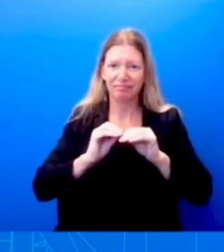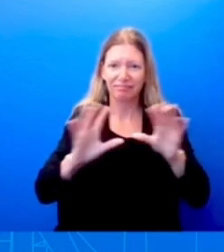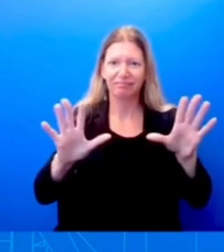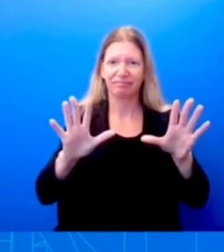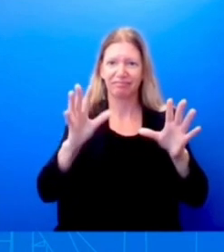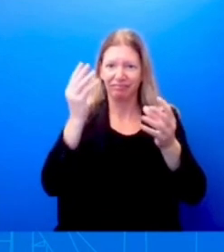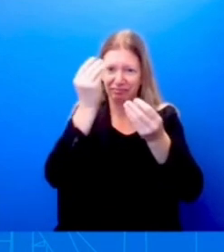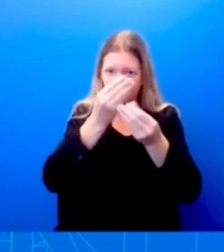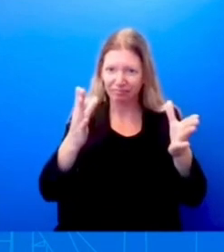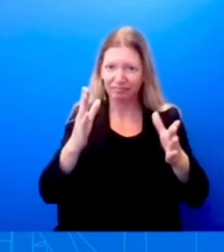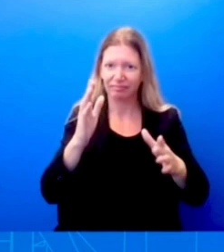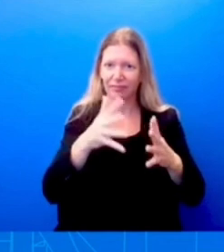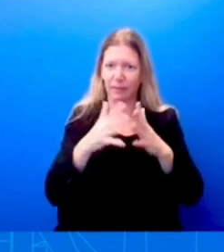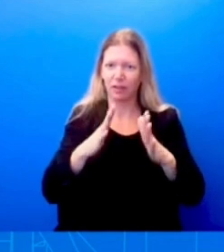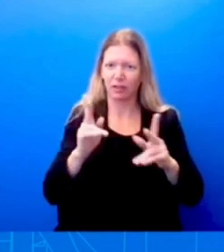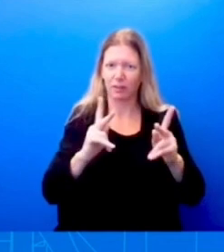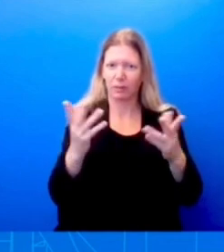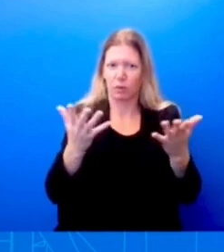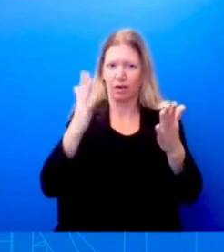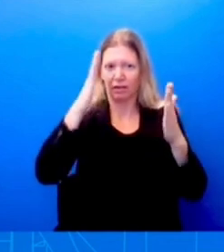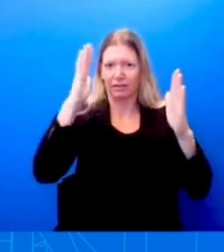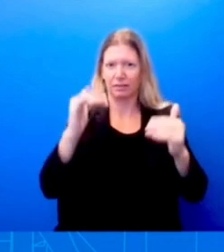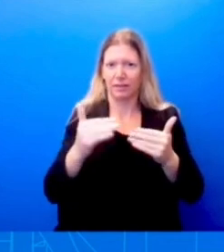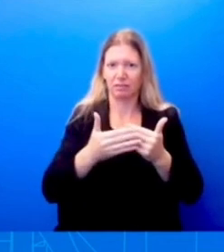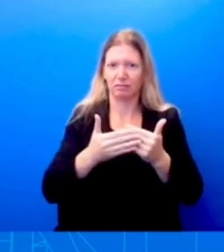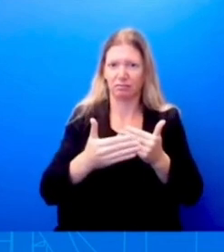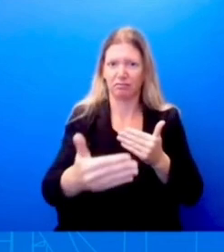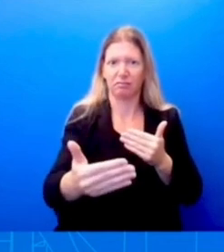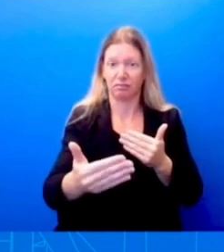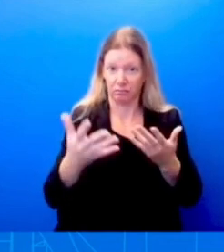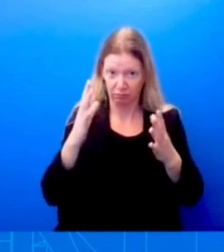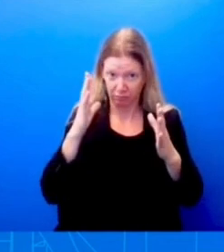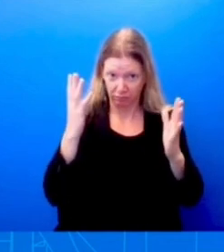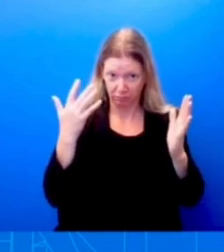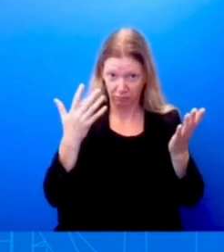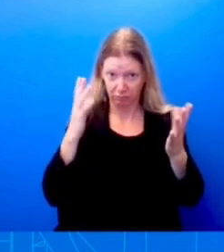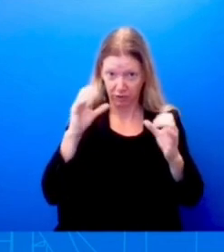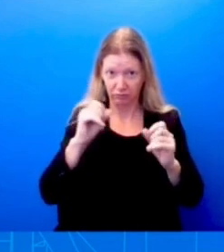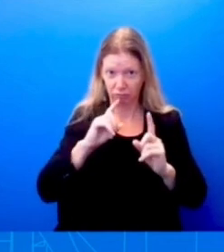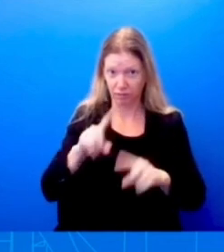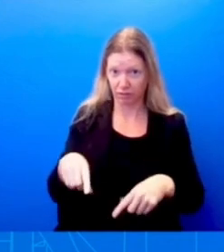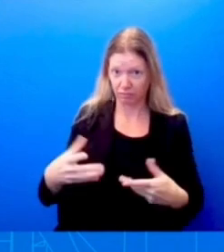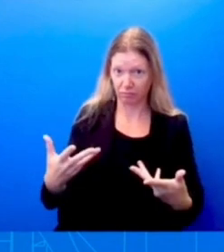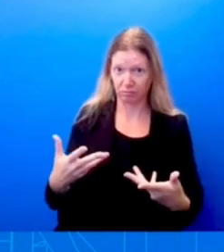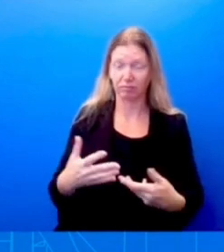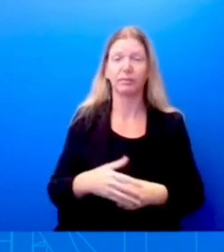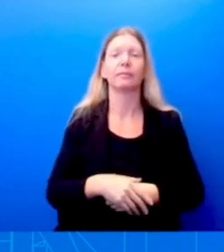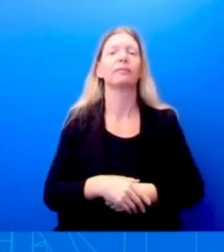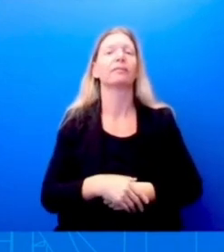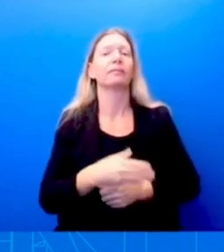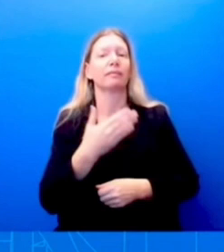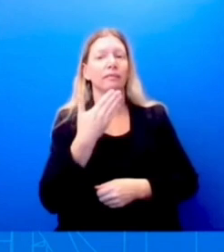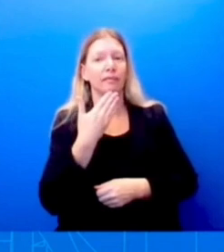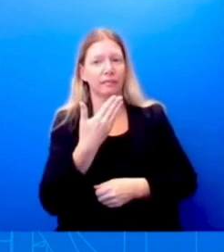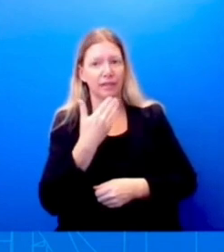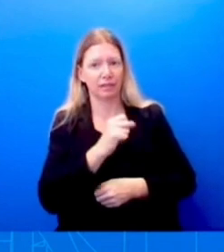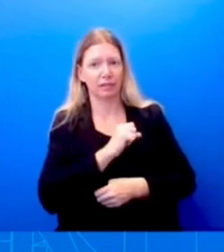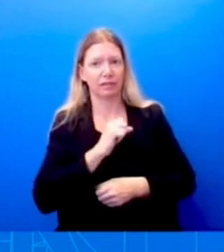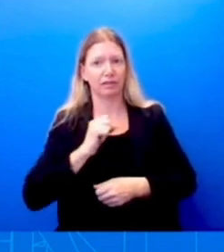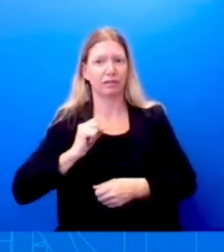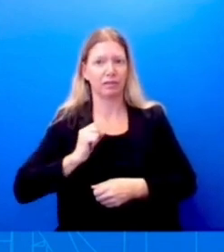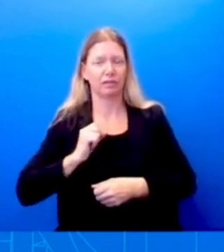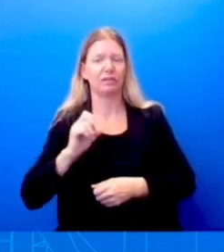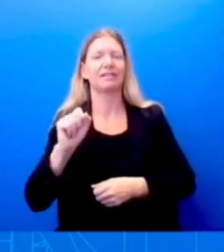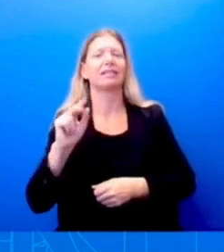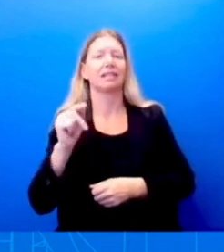I wonder if you have any reaction to that. So look, first, we're very thankful to Senator Sanders for, um, certainly, uh, being, uh, partners with us